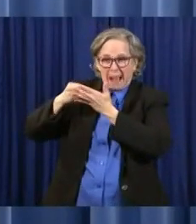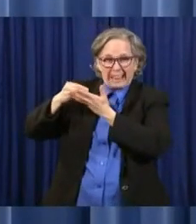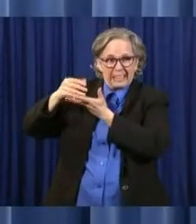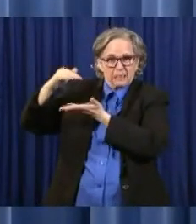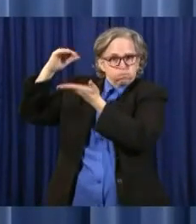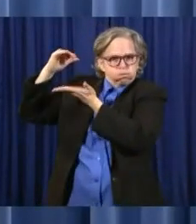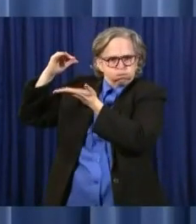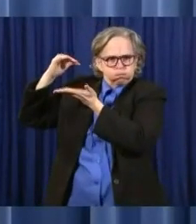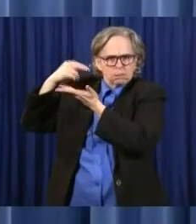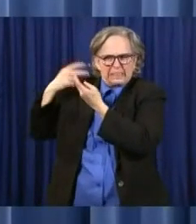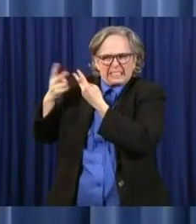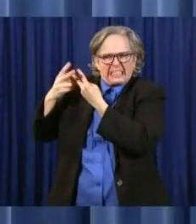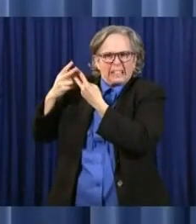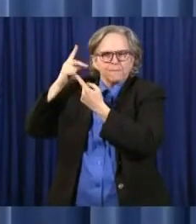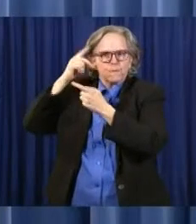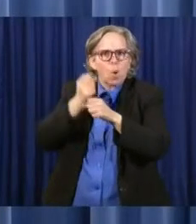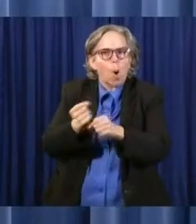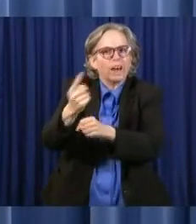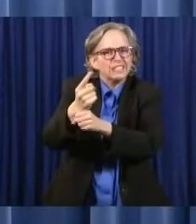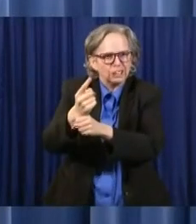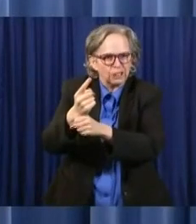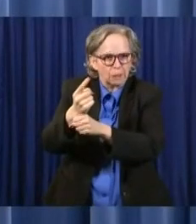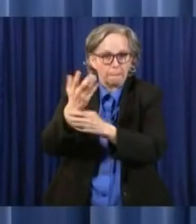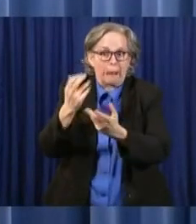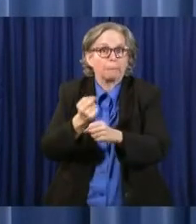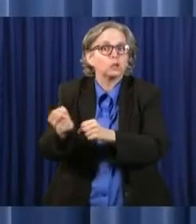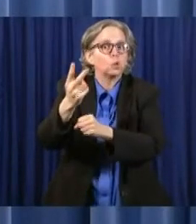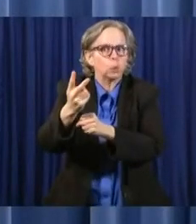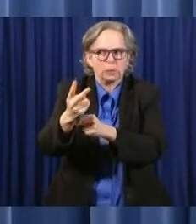and possibly for the year after.